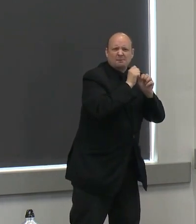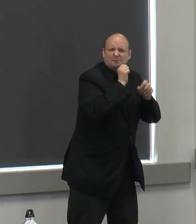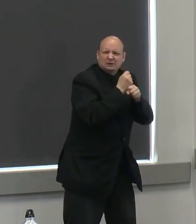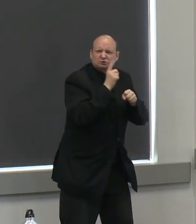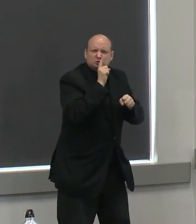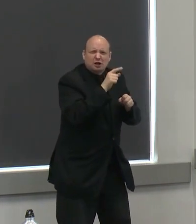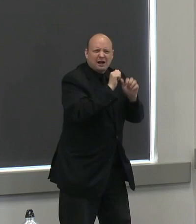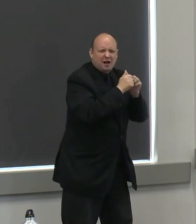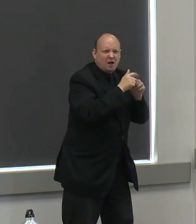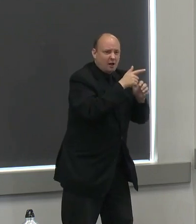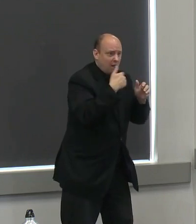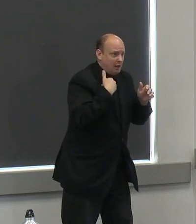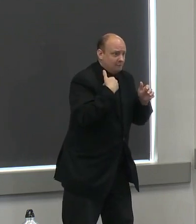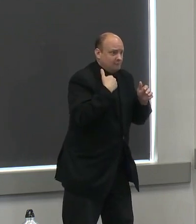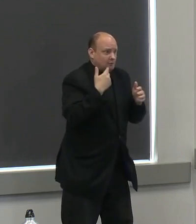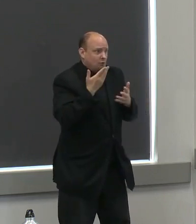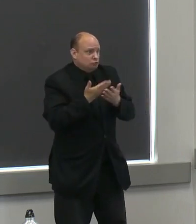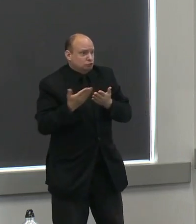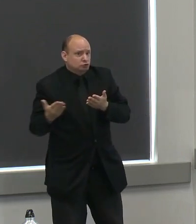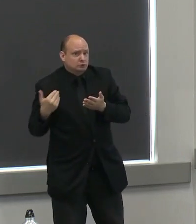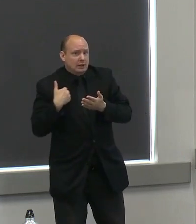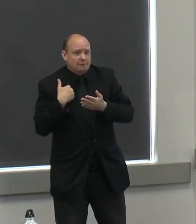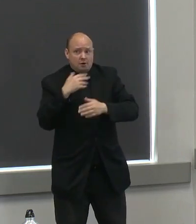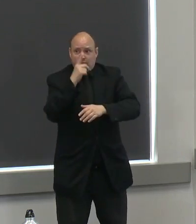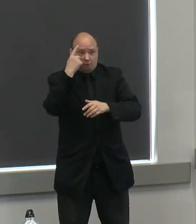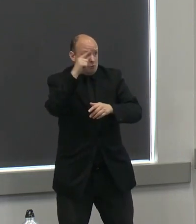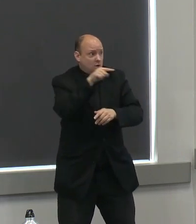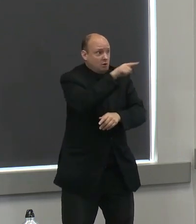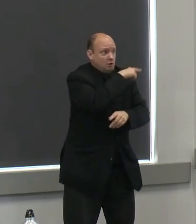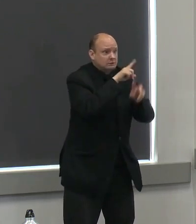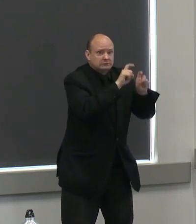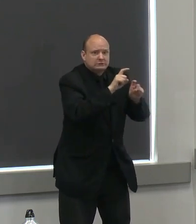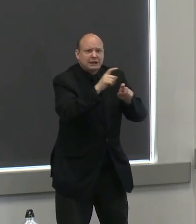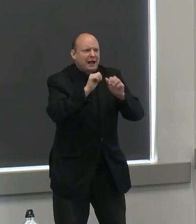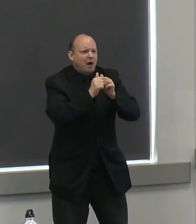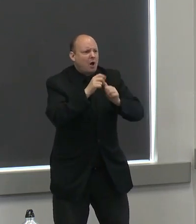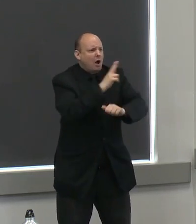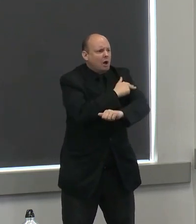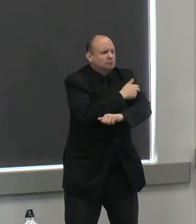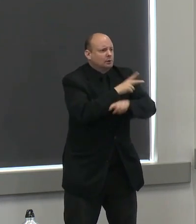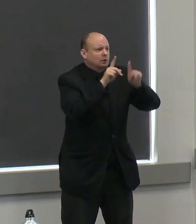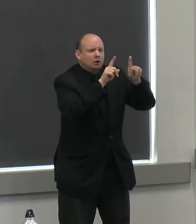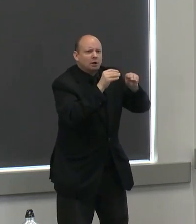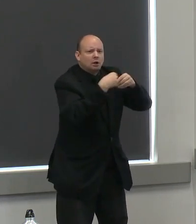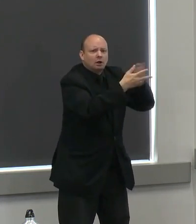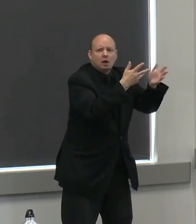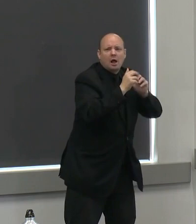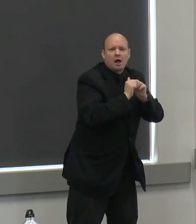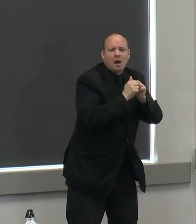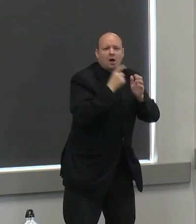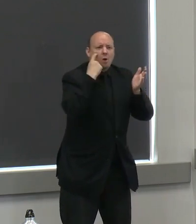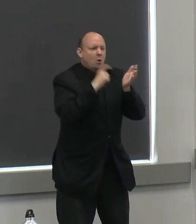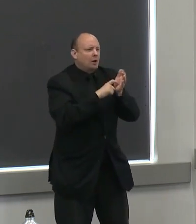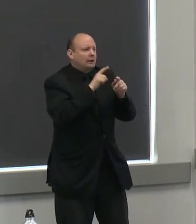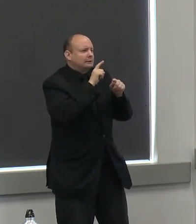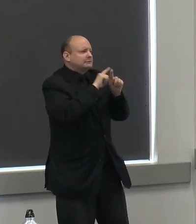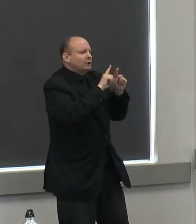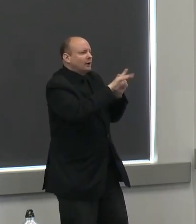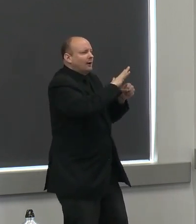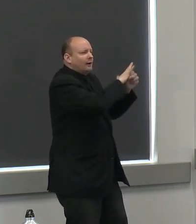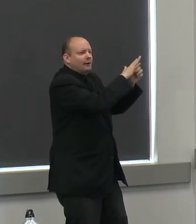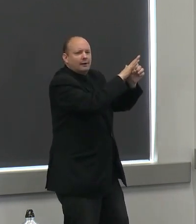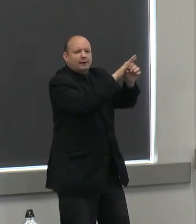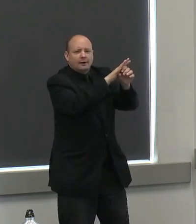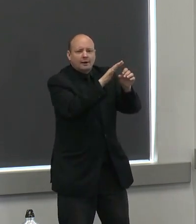hospital capacity to keep the disease under control if we notice places isolated places in communities